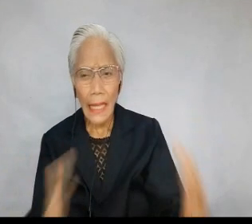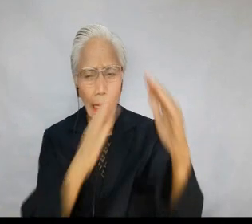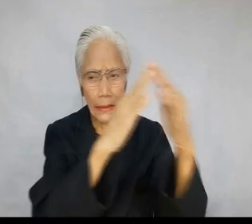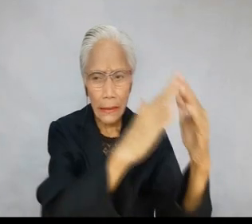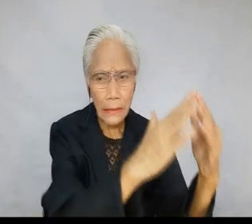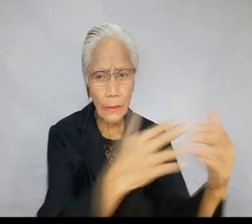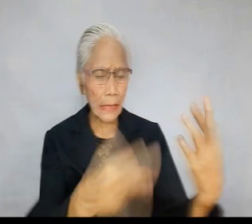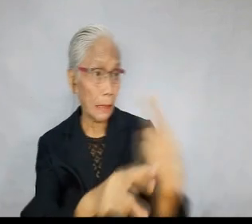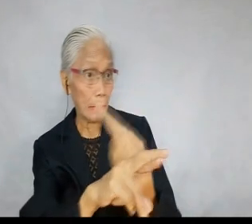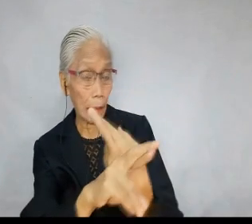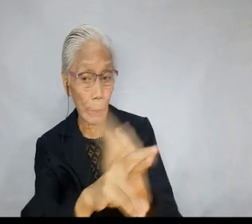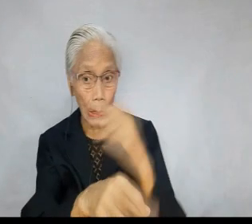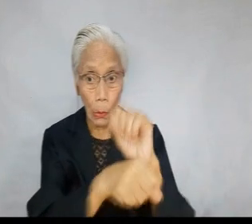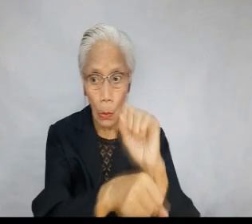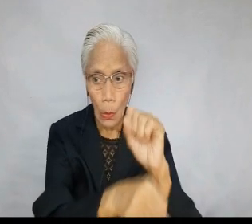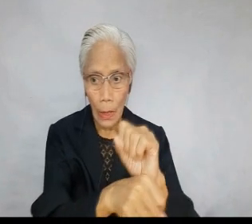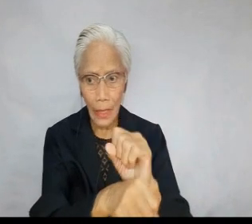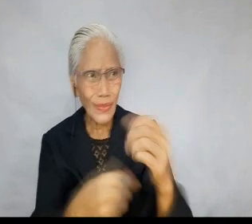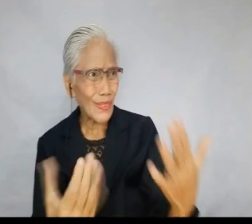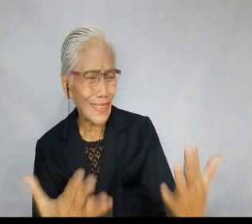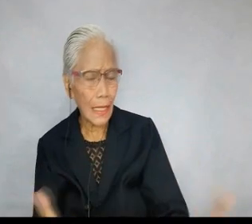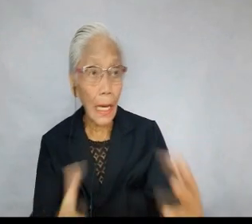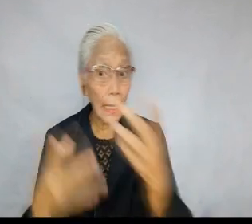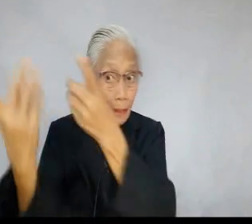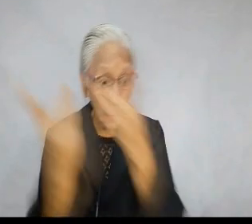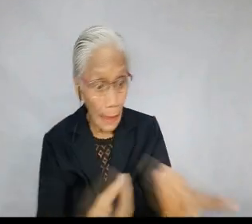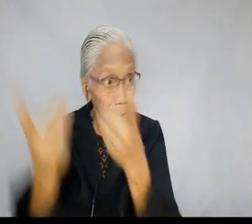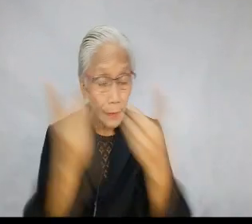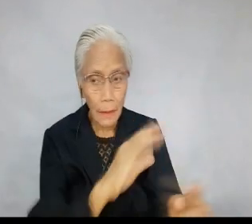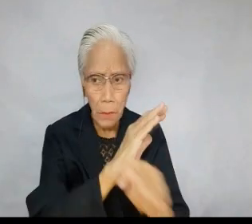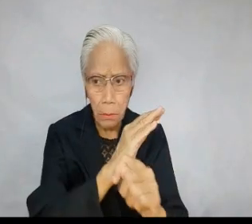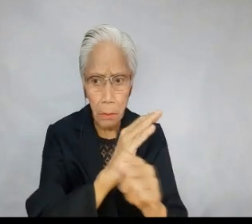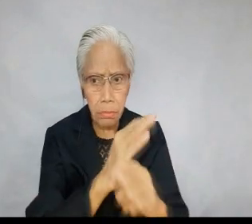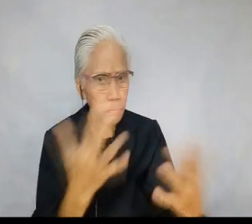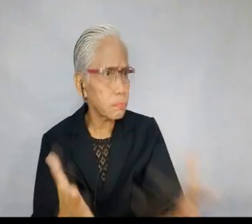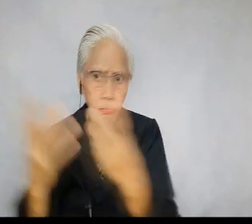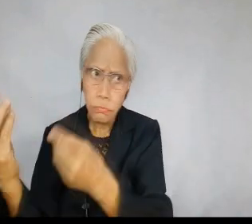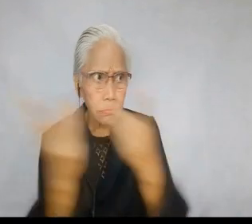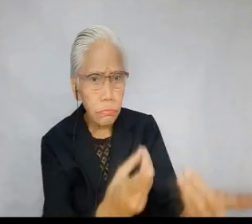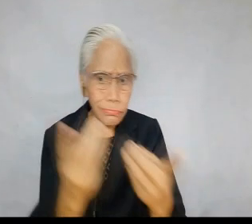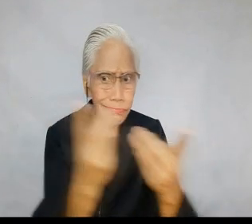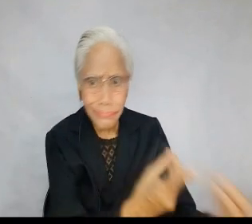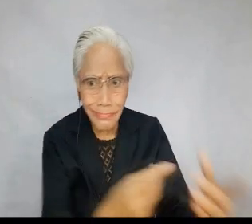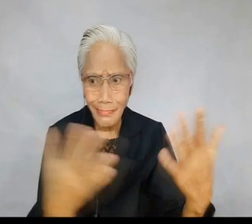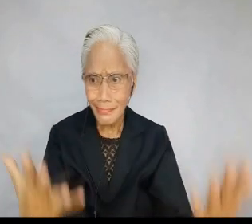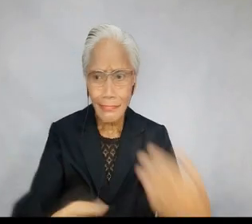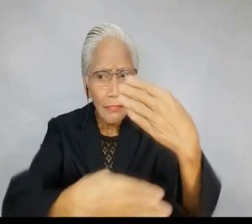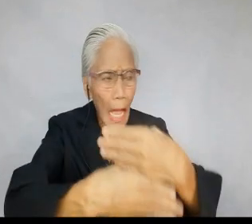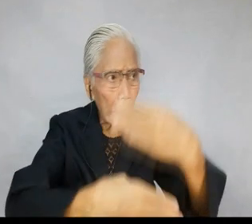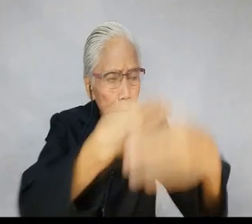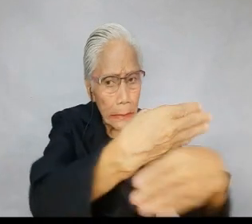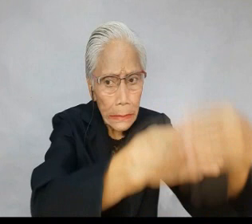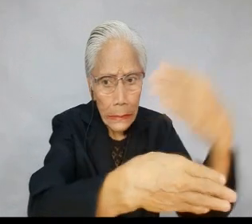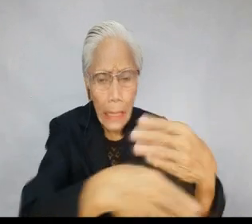31. A Christian missionary learned of a woman in the capital city whose regular employment was that of a human delivery truck. 32. She delivered